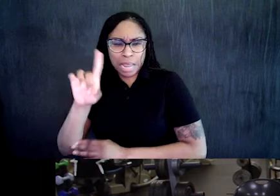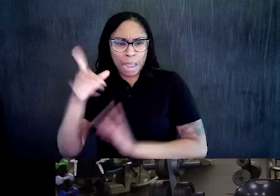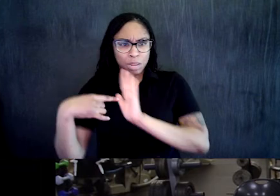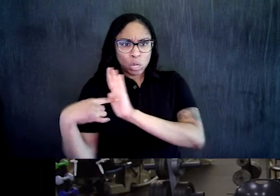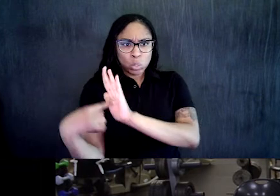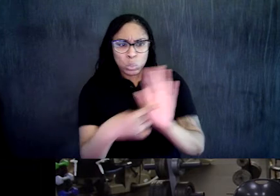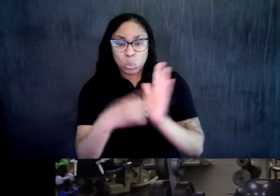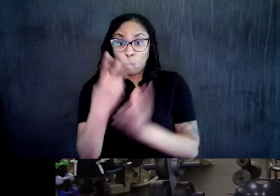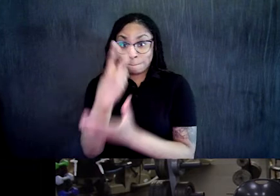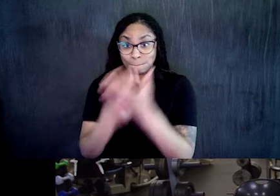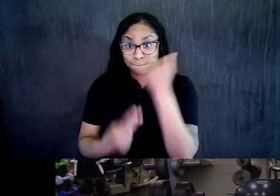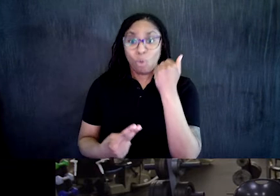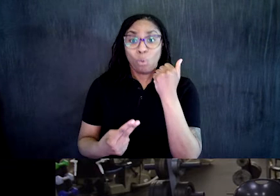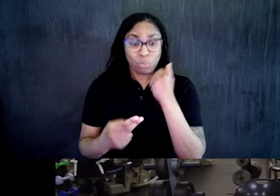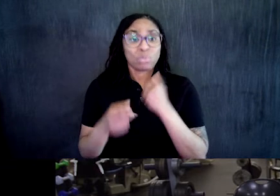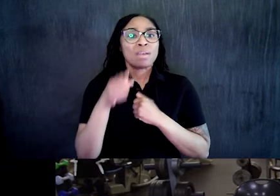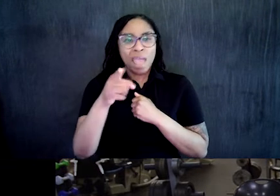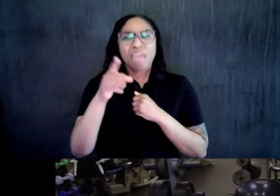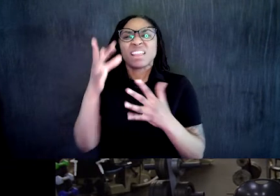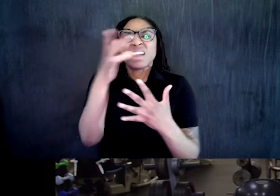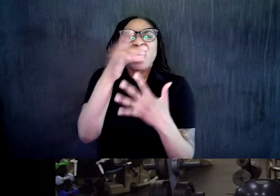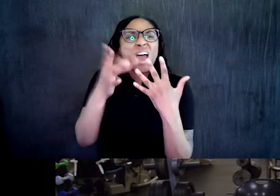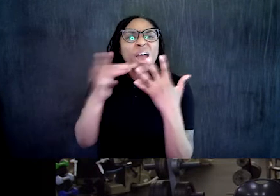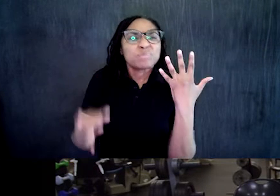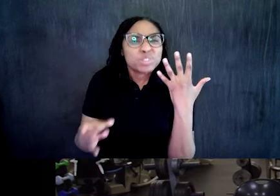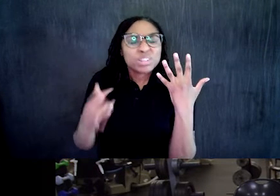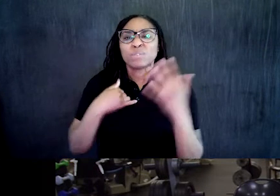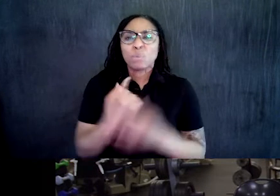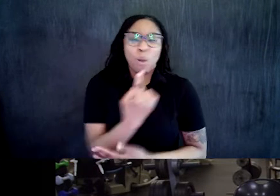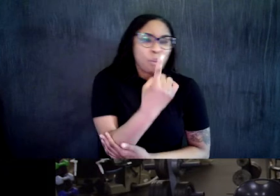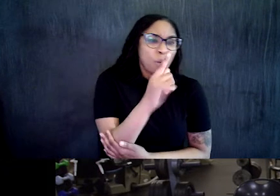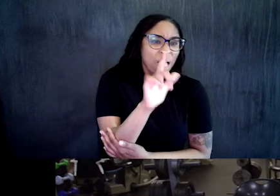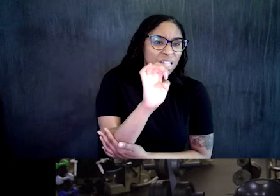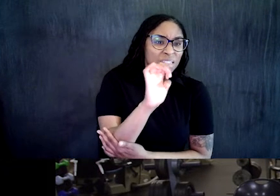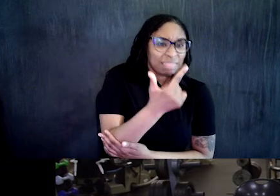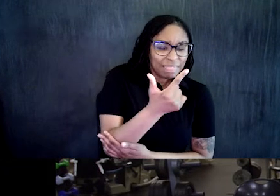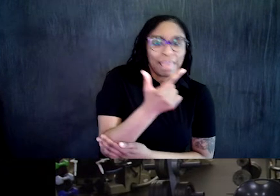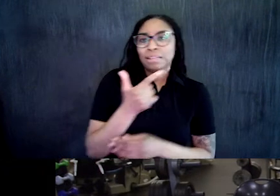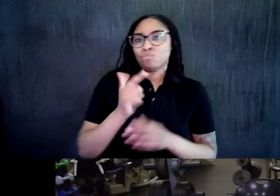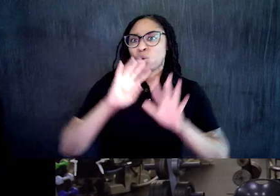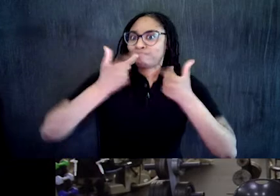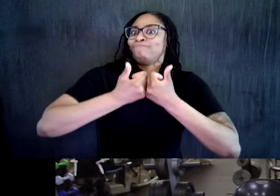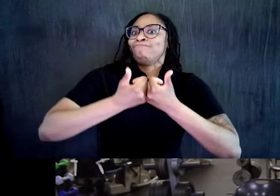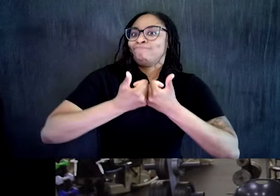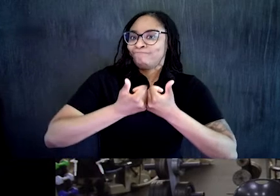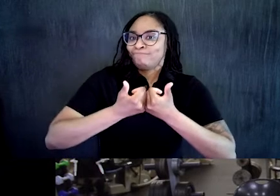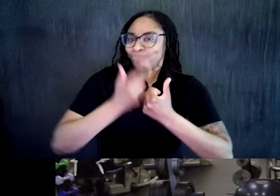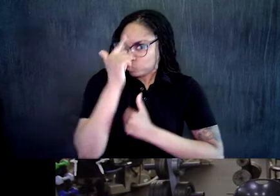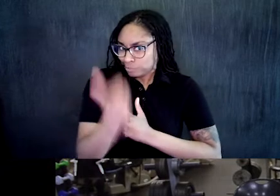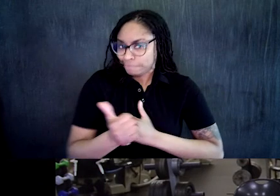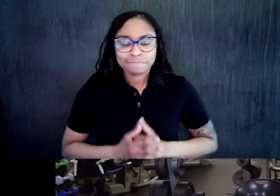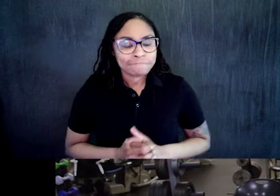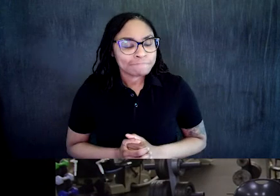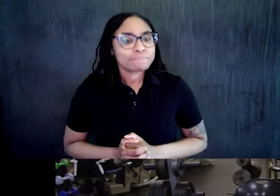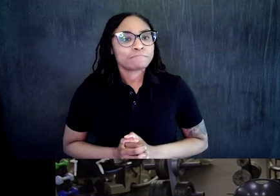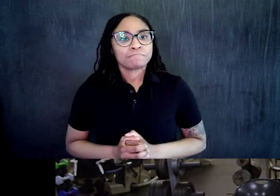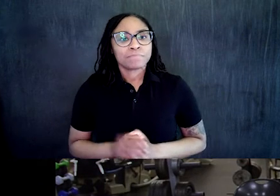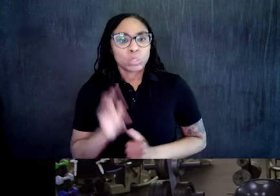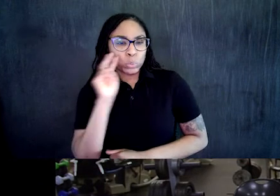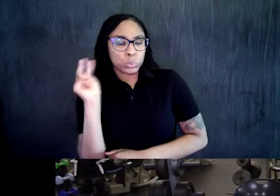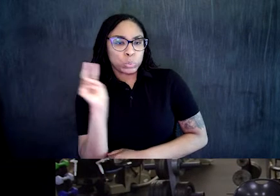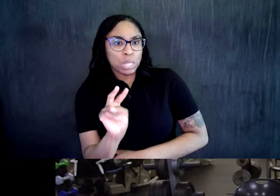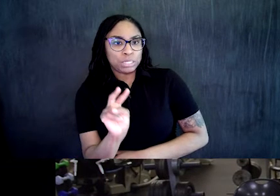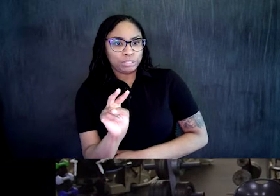Here we go. So down. One. Good. Down. Two. Try not to reach